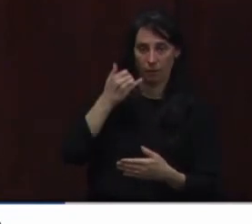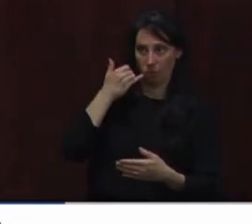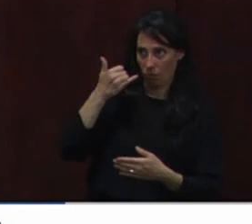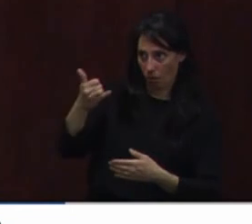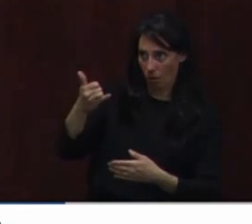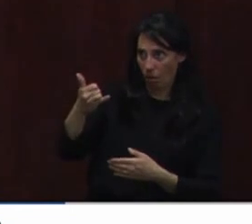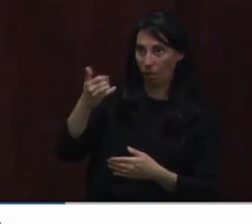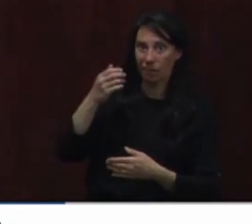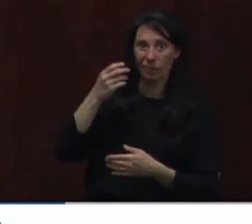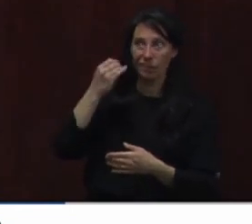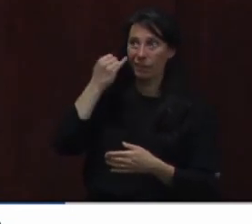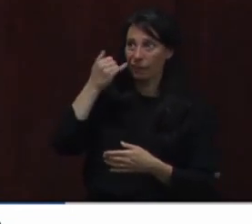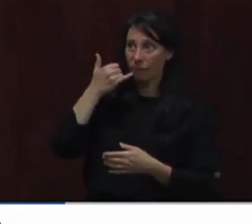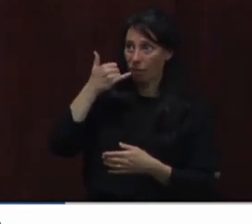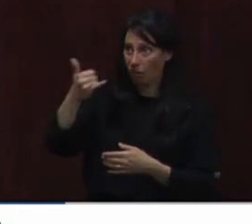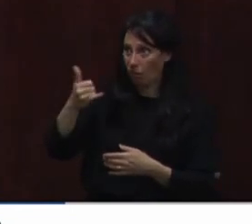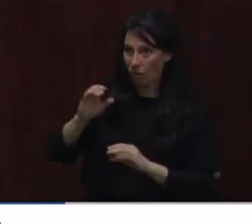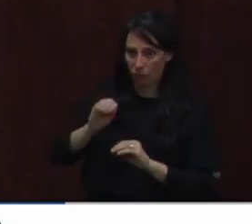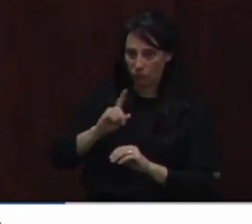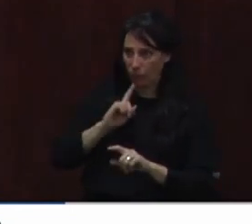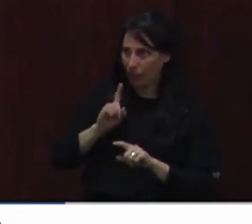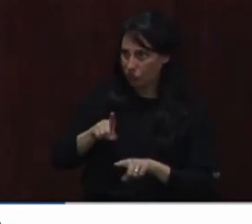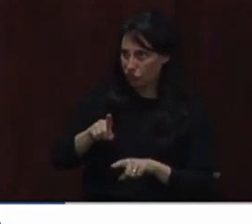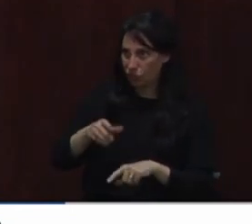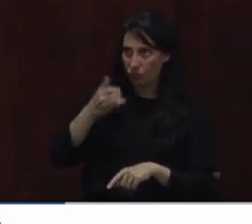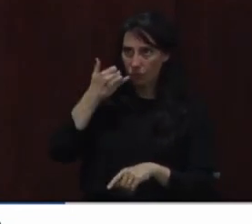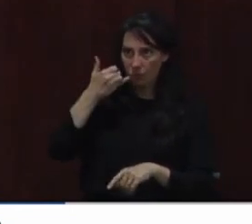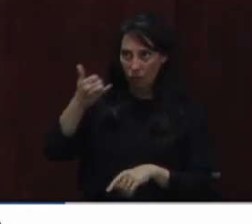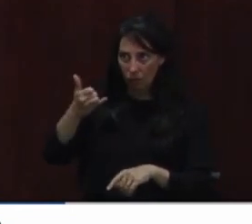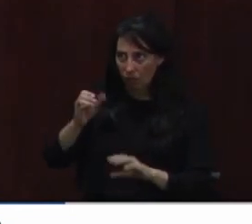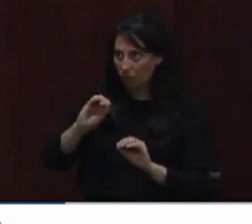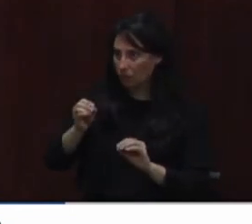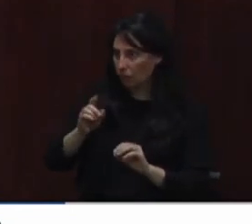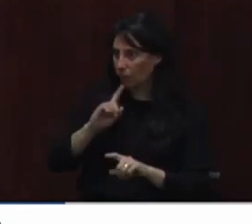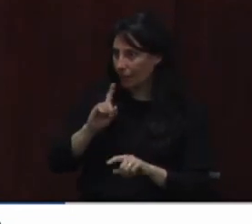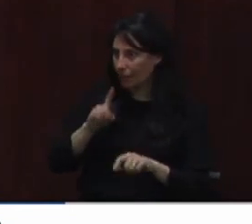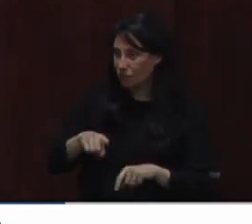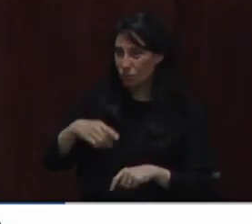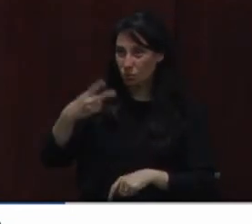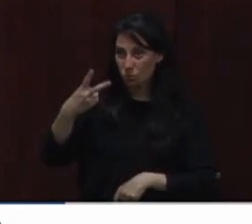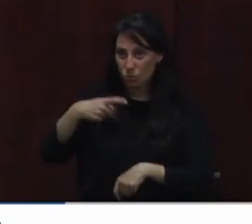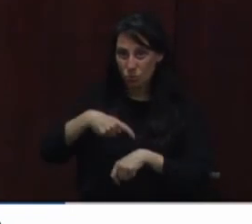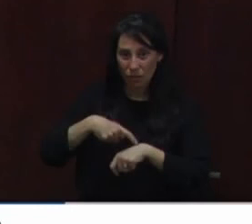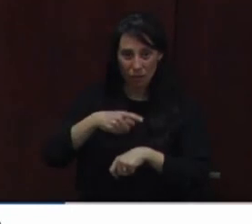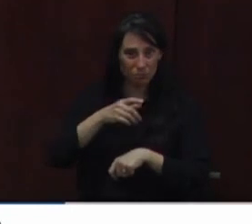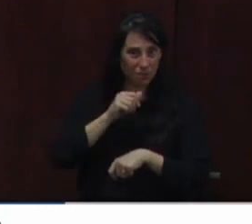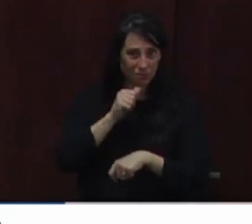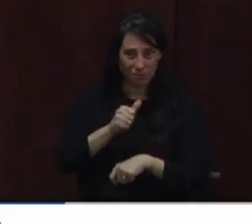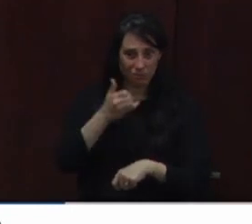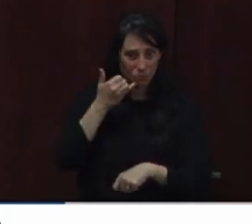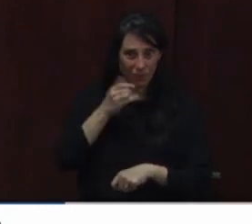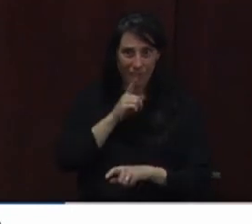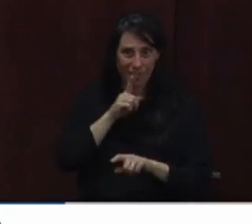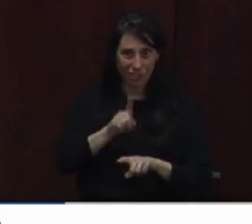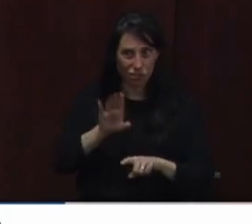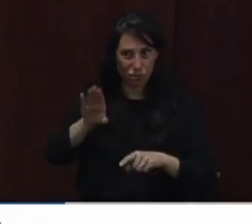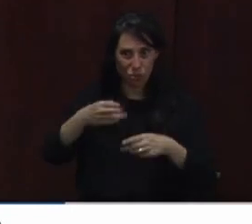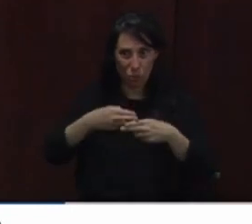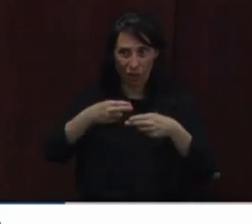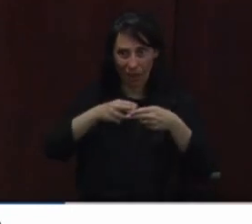after the second call, you maintain your spot the first two times and then you get moved to the bottom of the list.